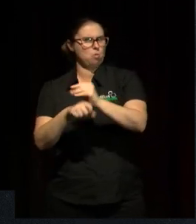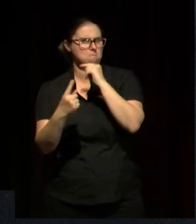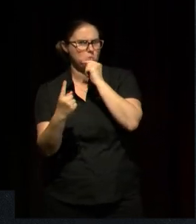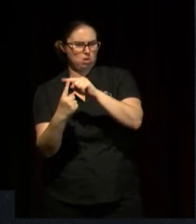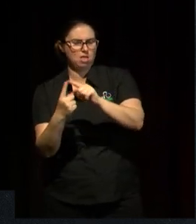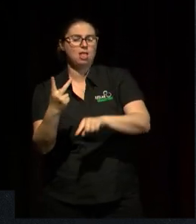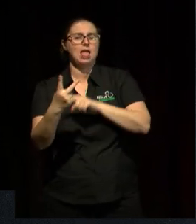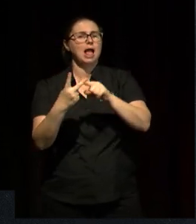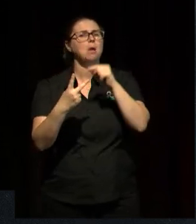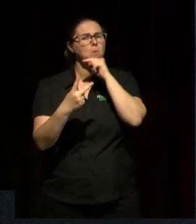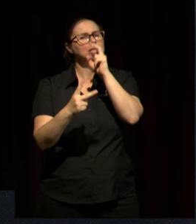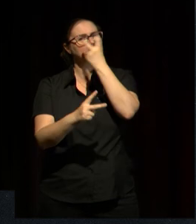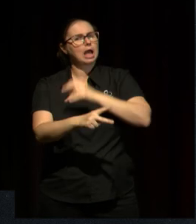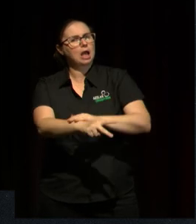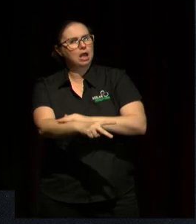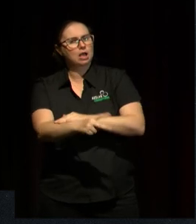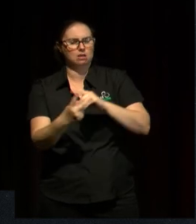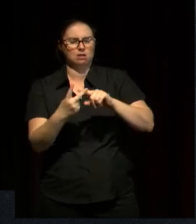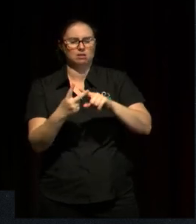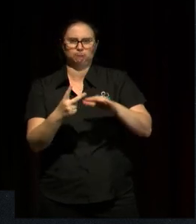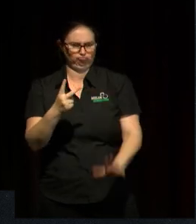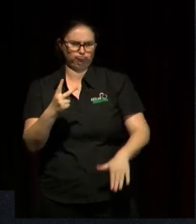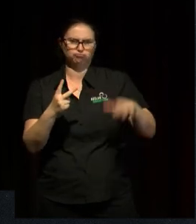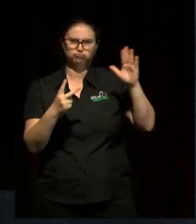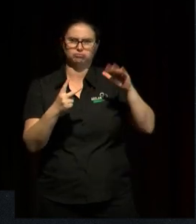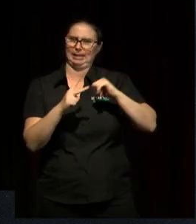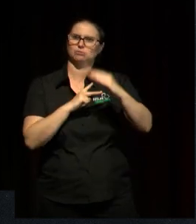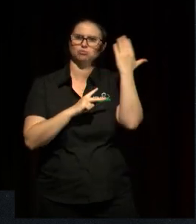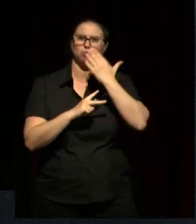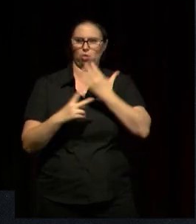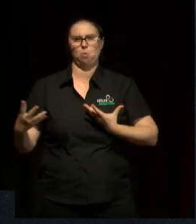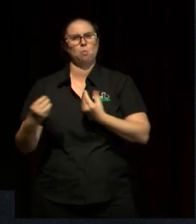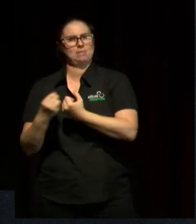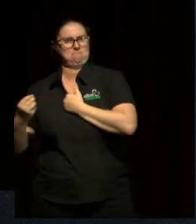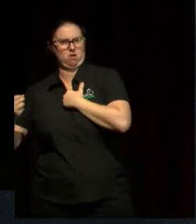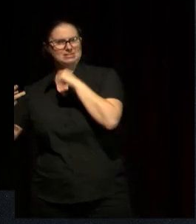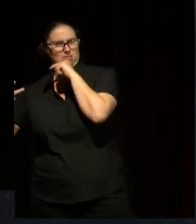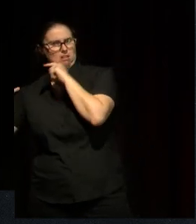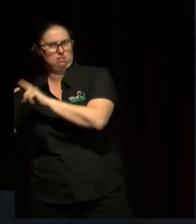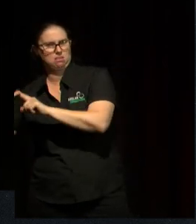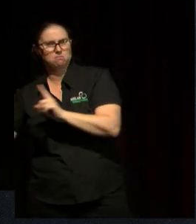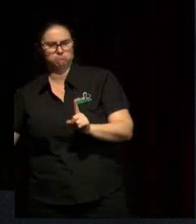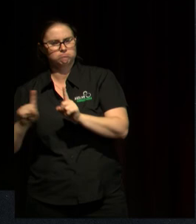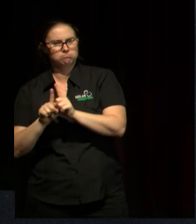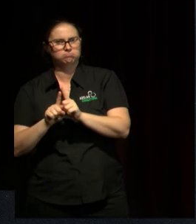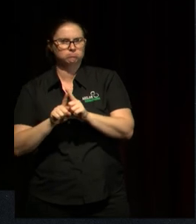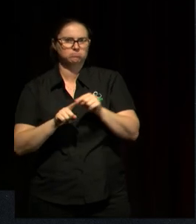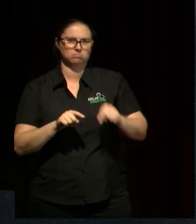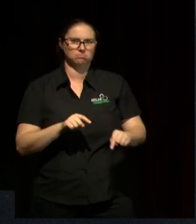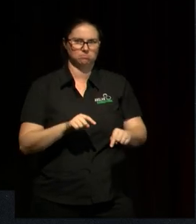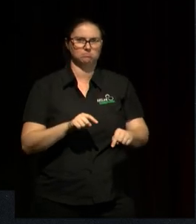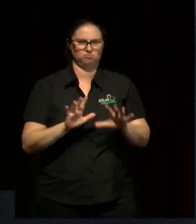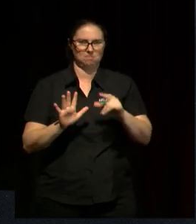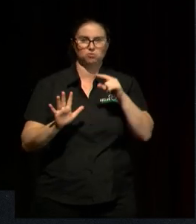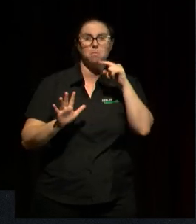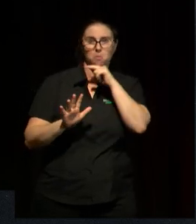from kindergarten, from preschool with my son, a boy and a girl.